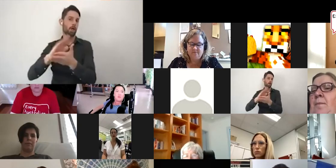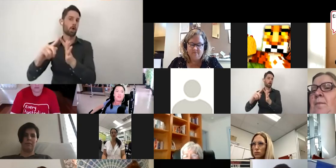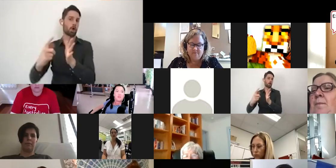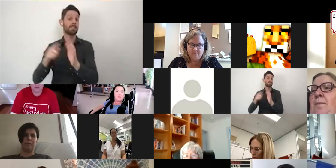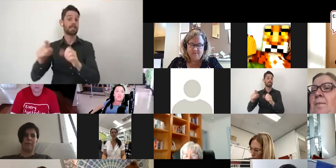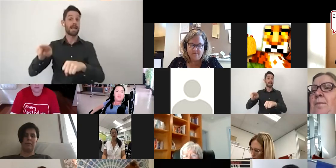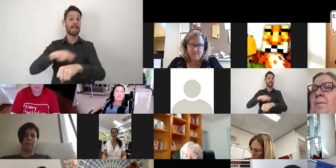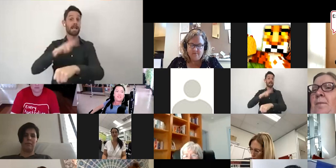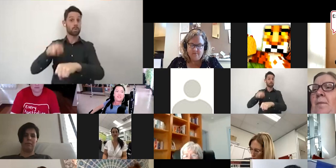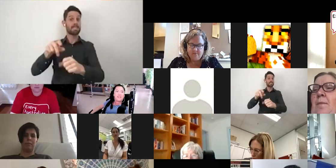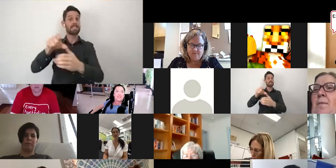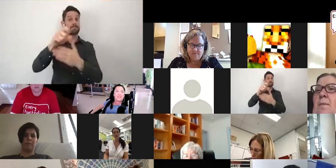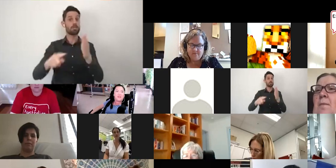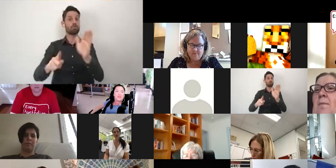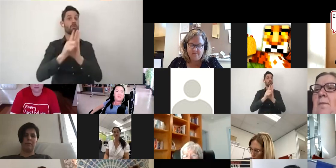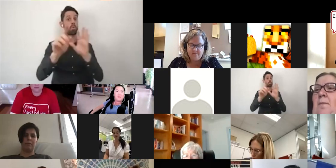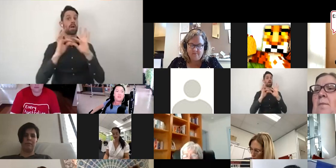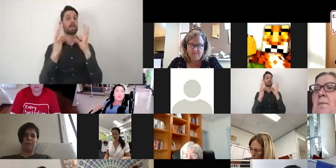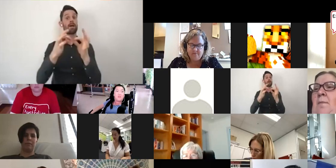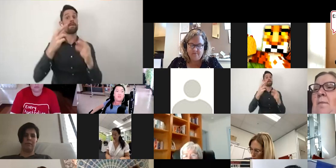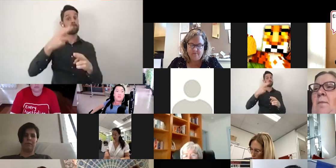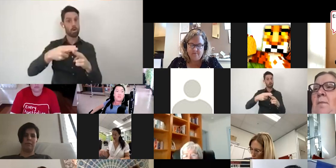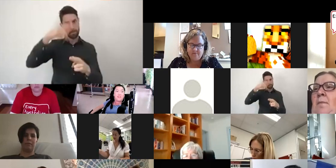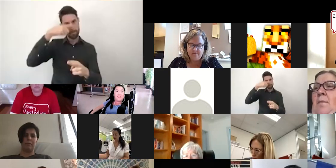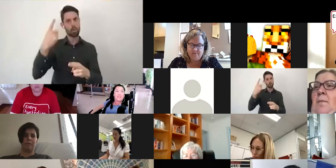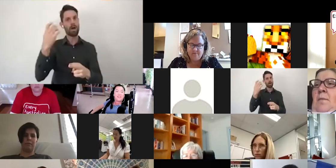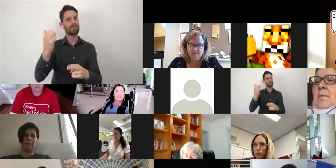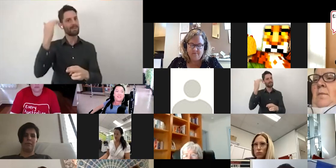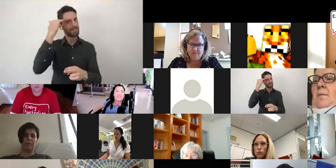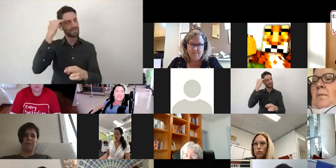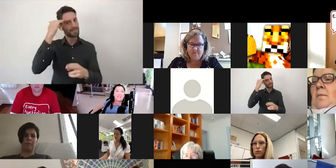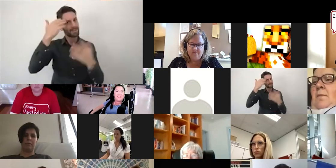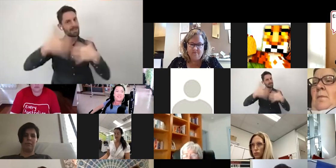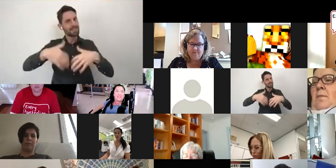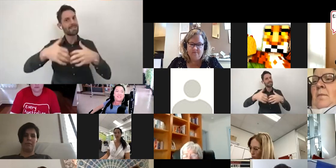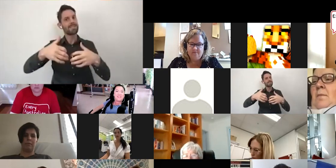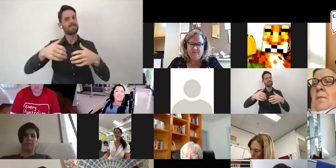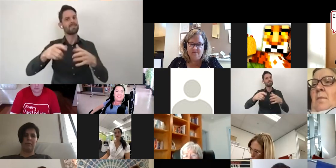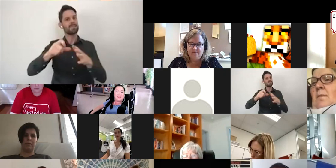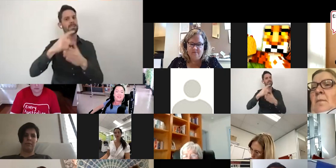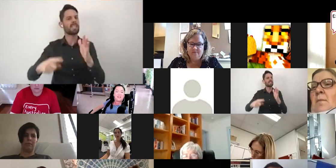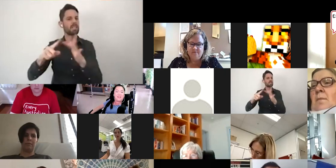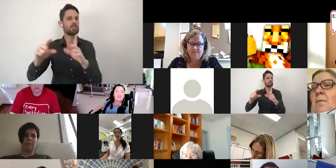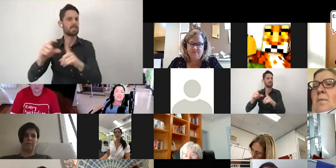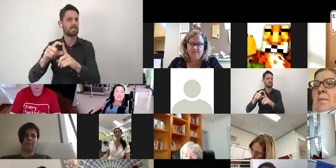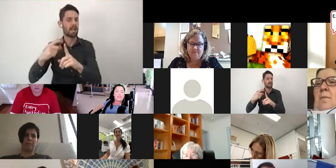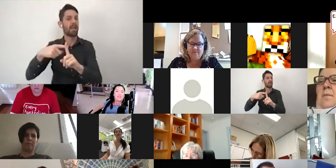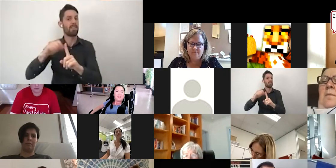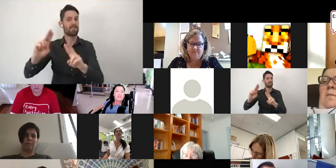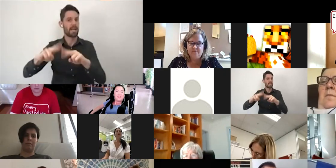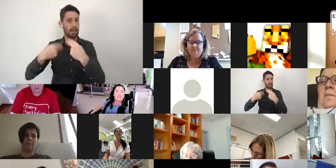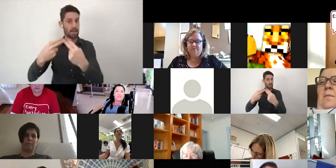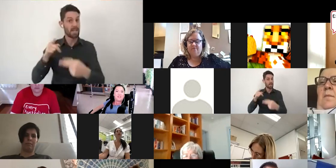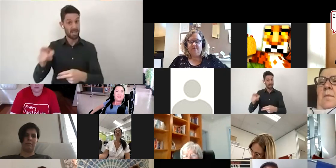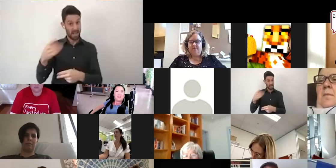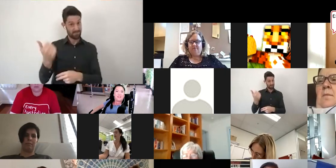organisation for people with intellectual disability and their families. So Catherine has over 15 years experience in the not